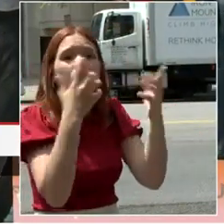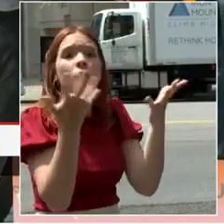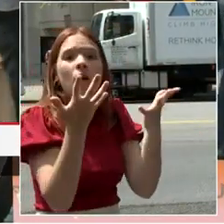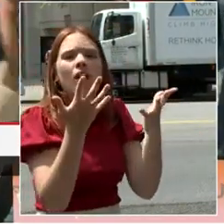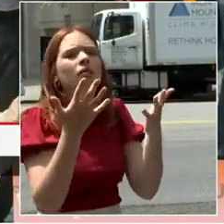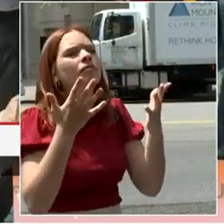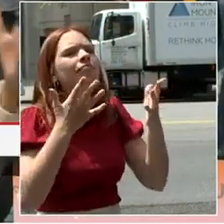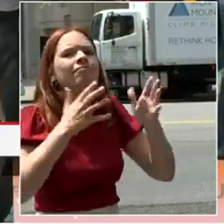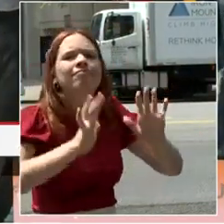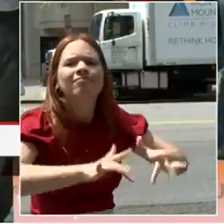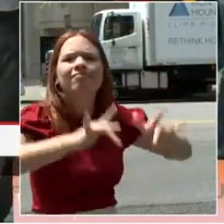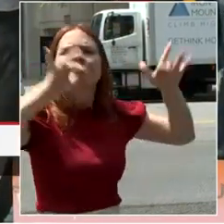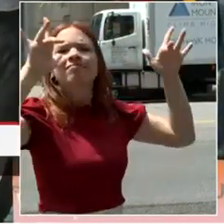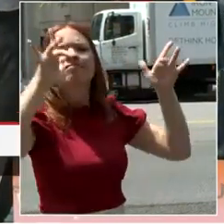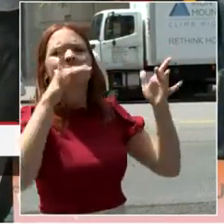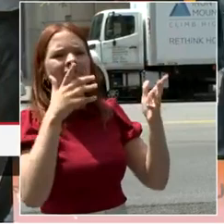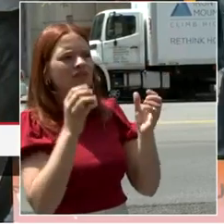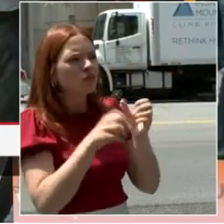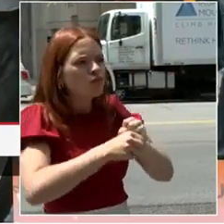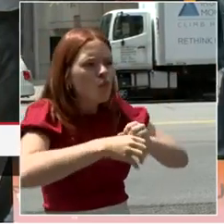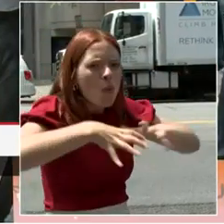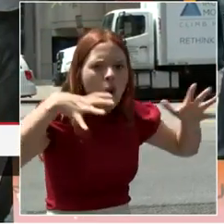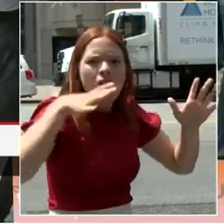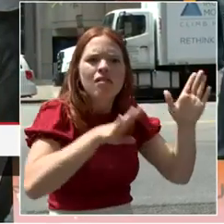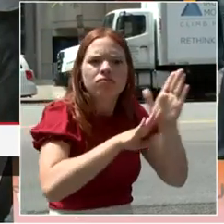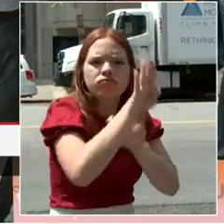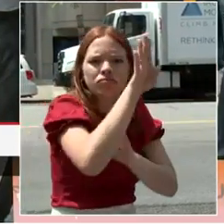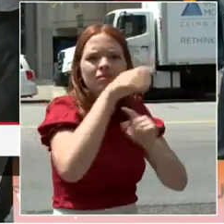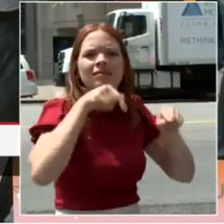to the overall vibrancy of our city.